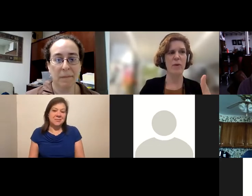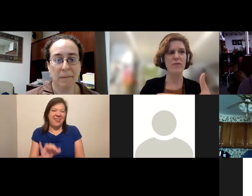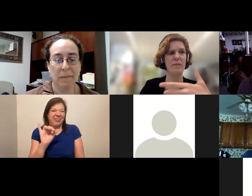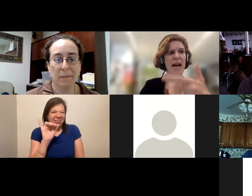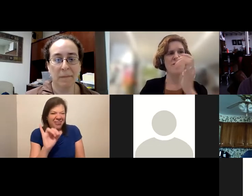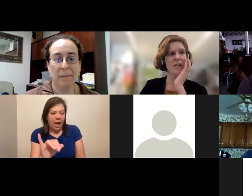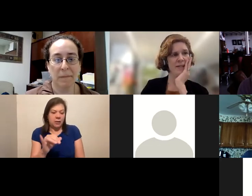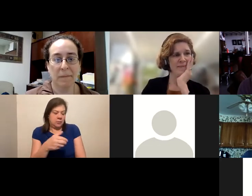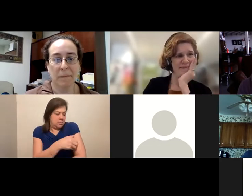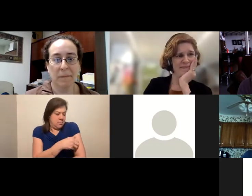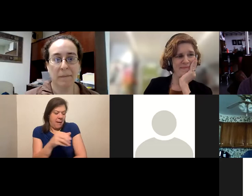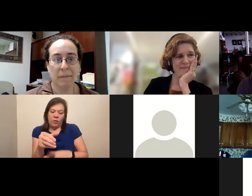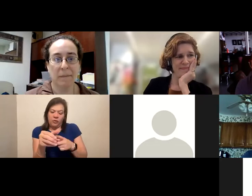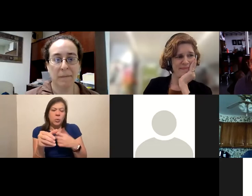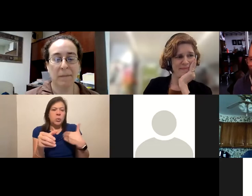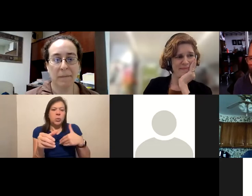it powerful and magic.